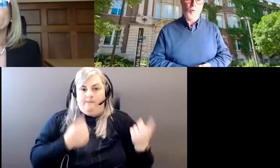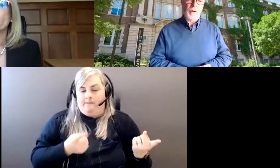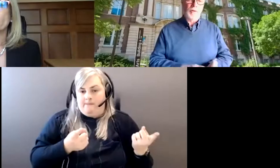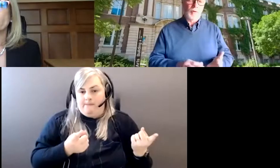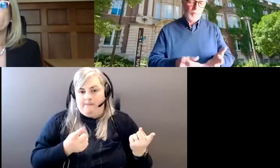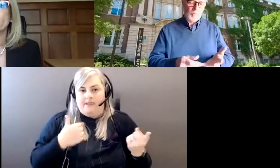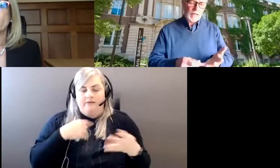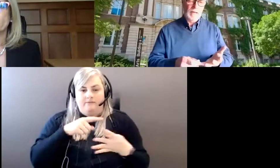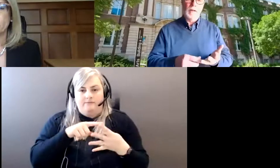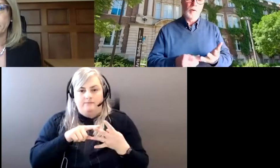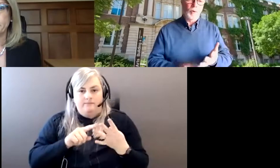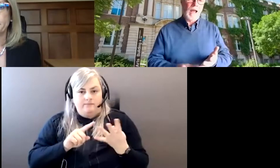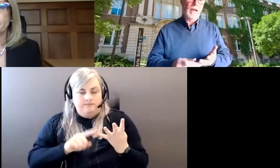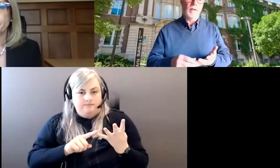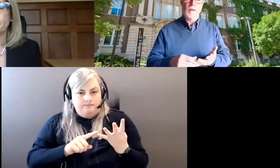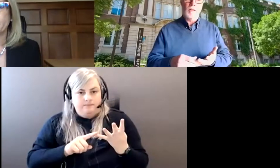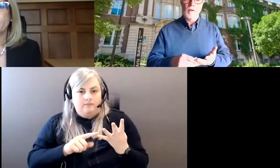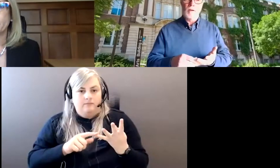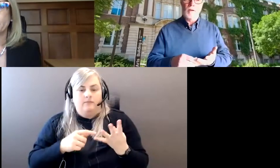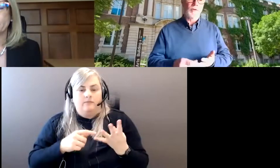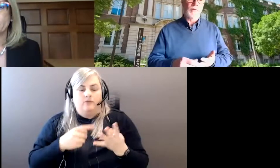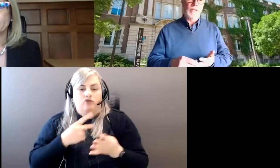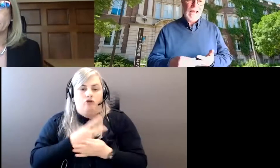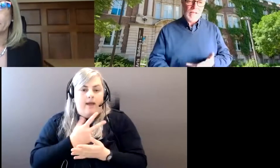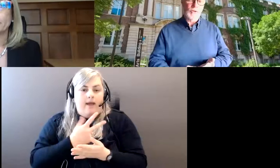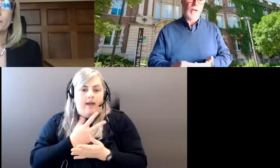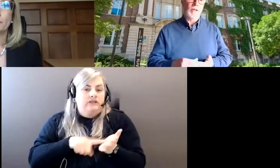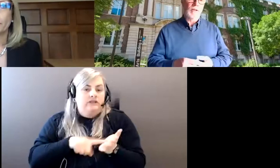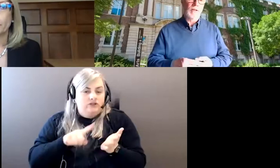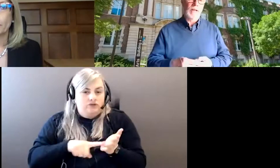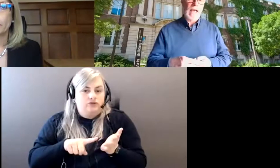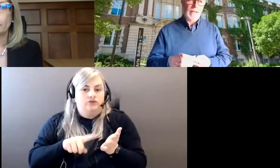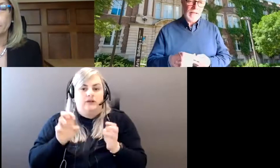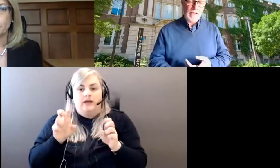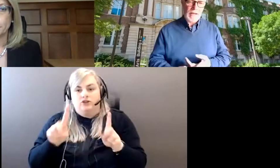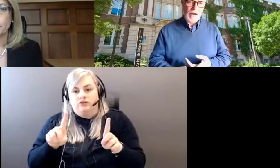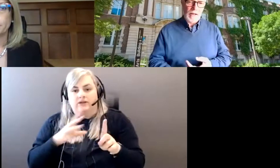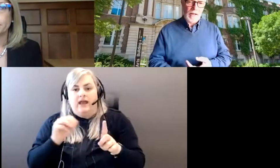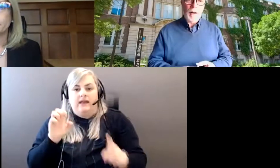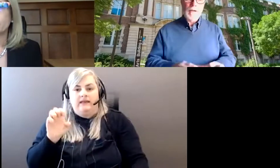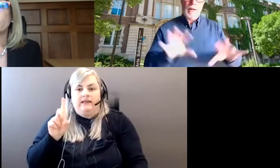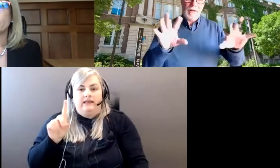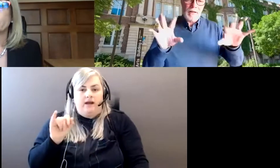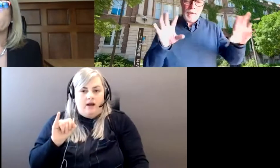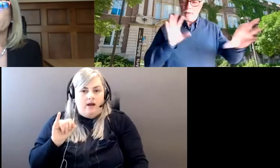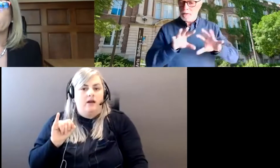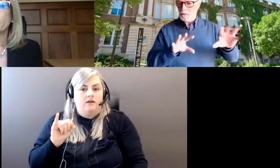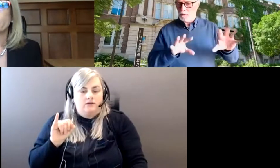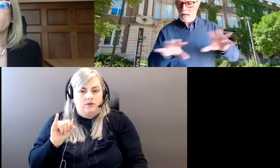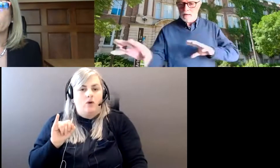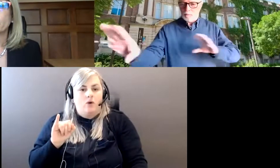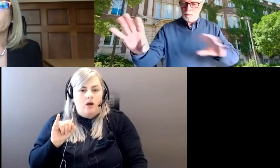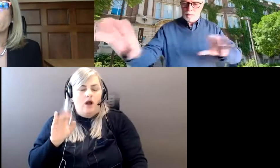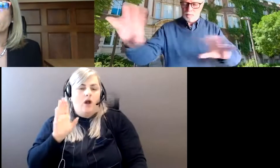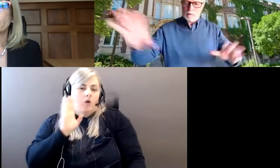working groups in grad, research, education, and EDI. So let me speak to,